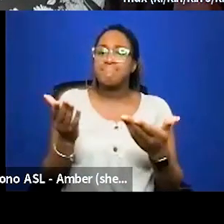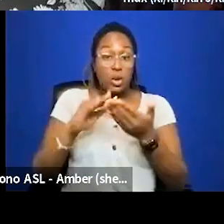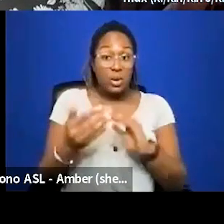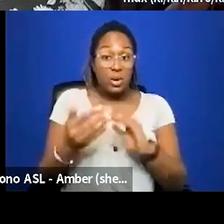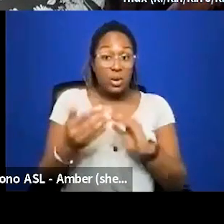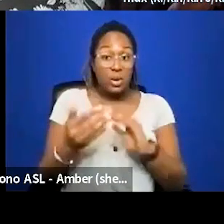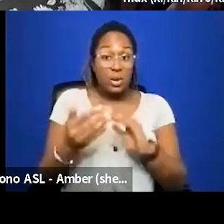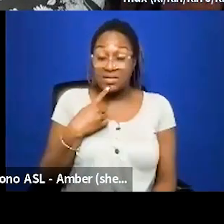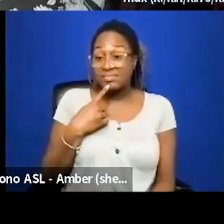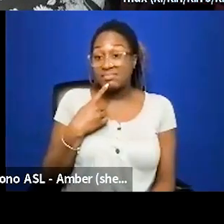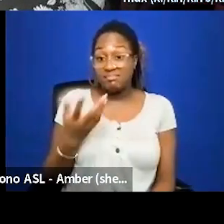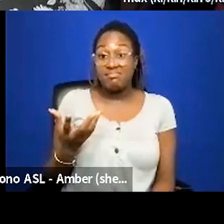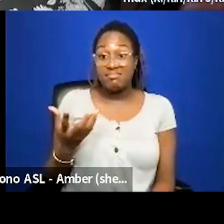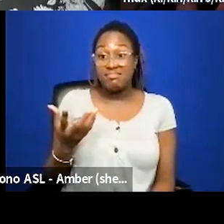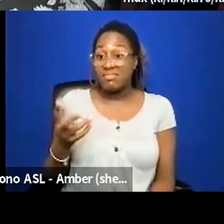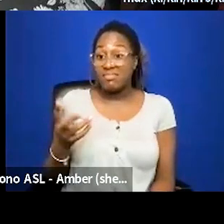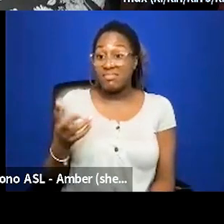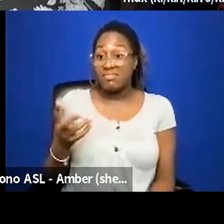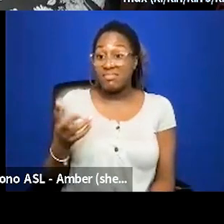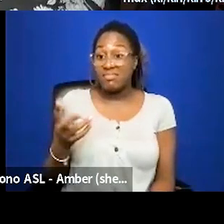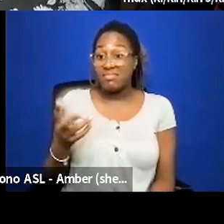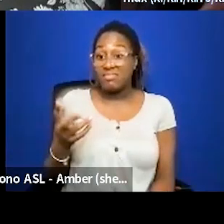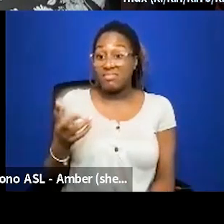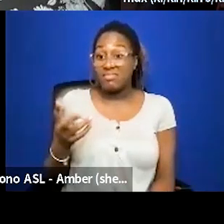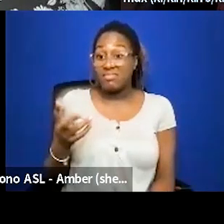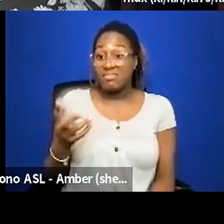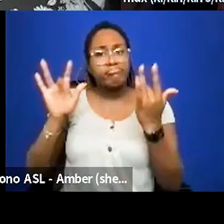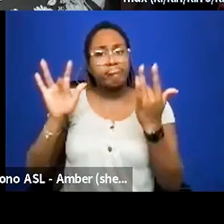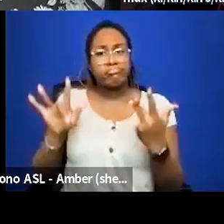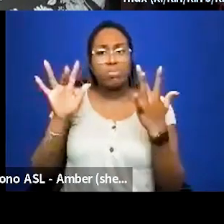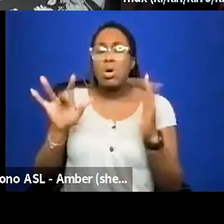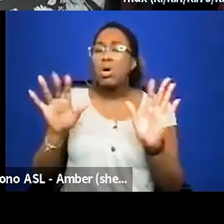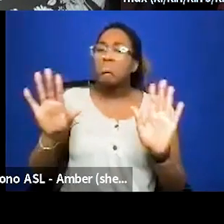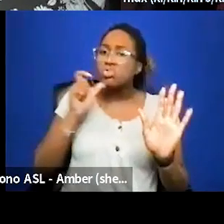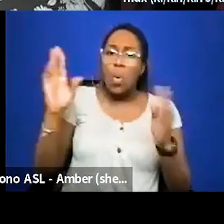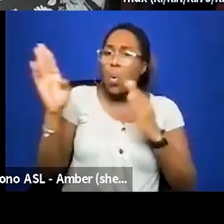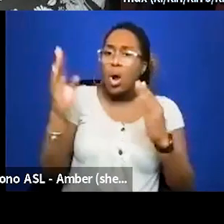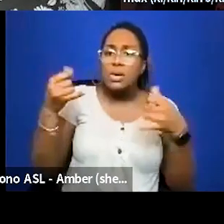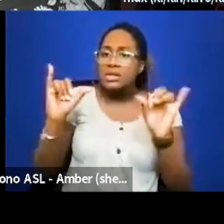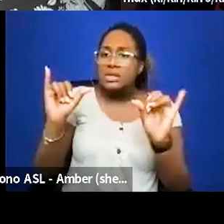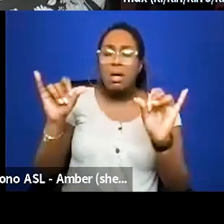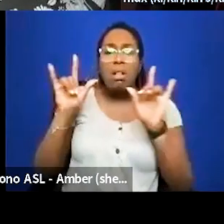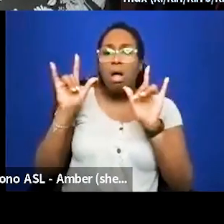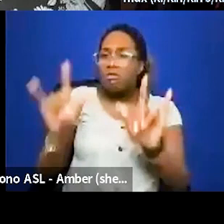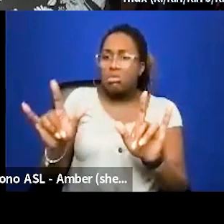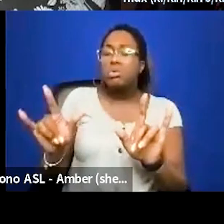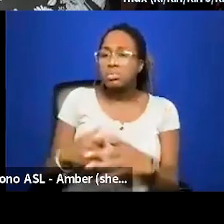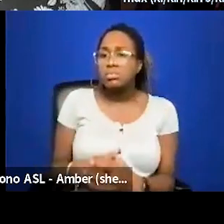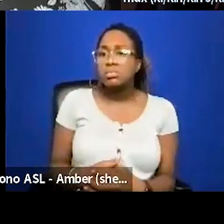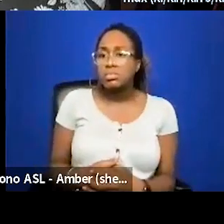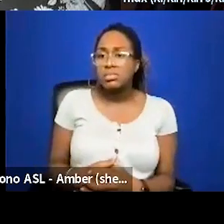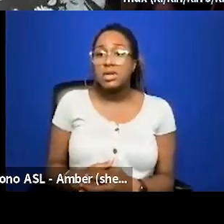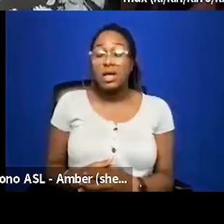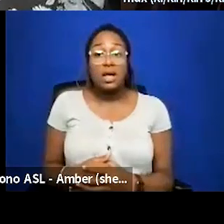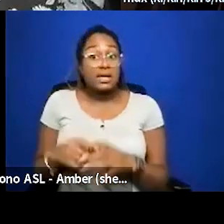largely um very supportive and empathetic so there was a lot of oh don't worry we'll still love you we still love you and meanwhile